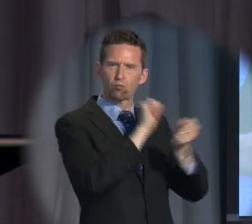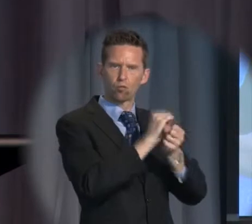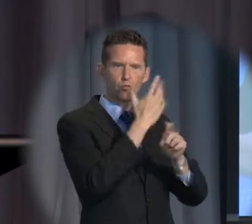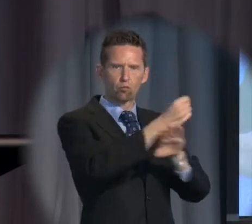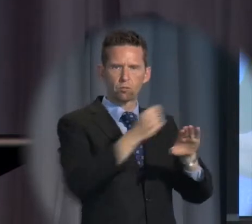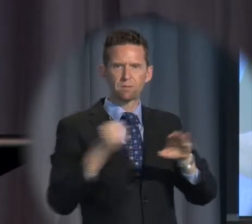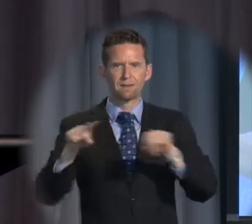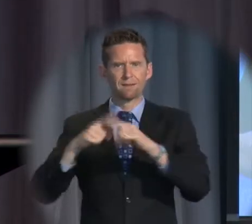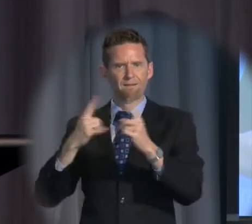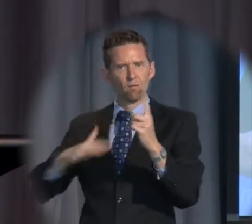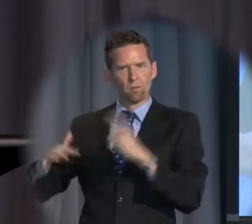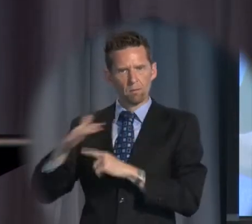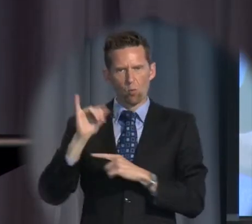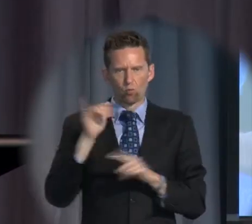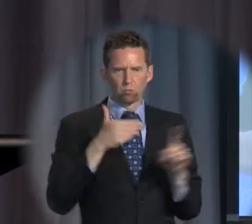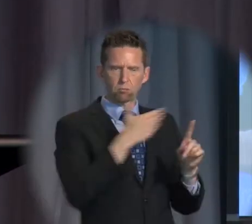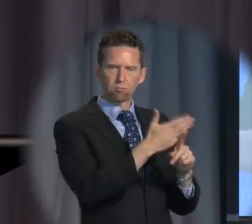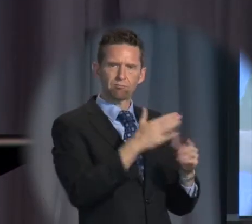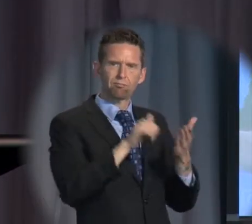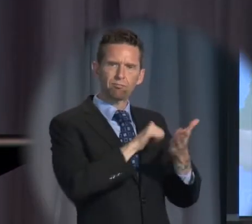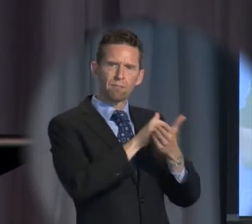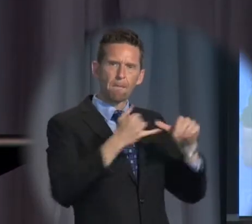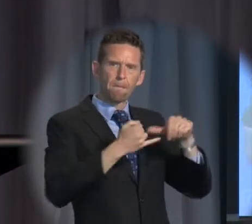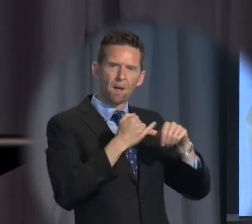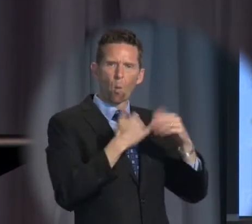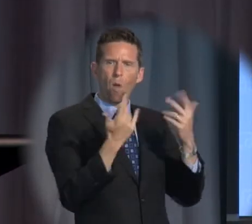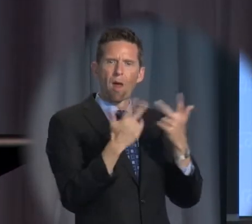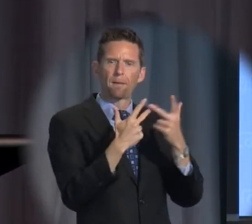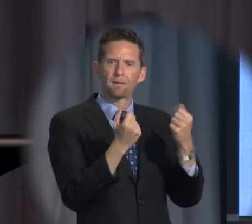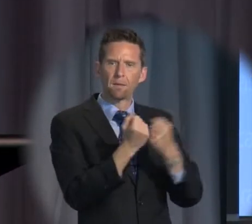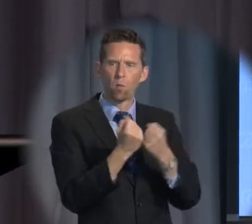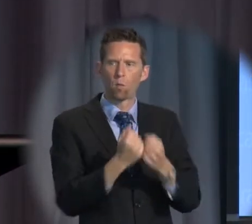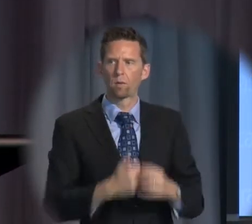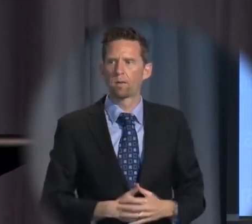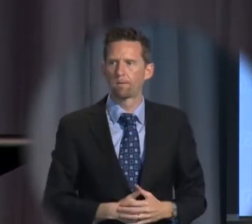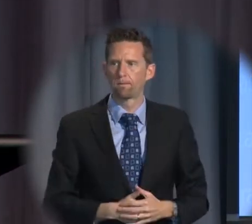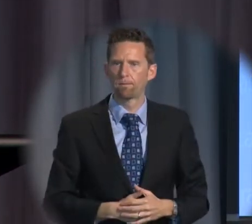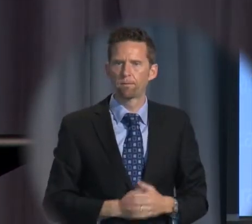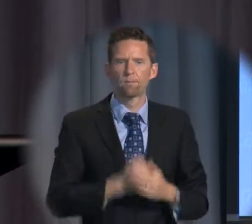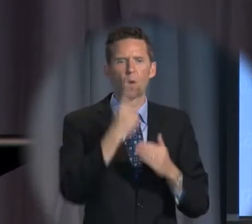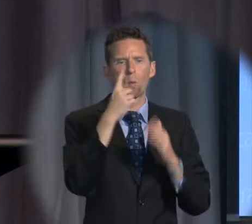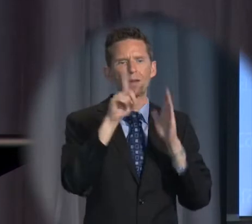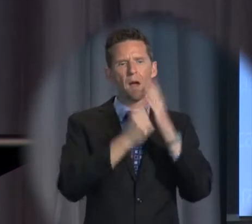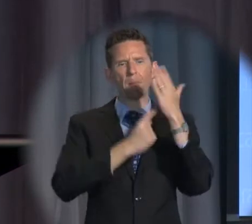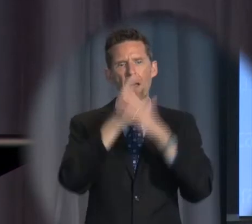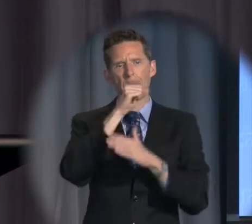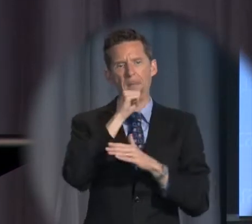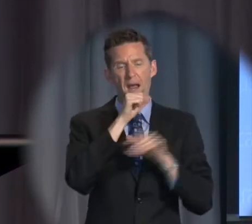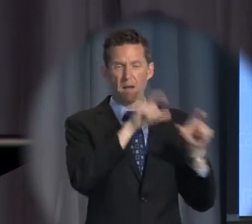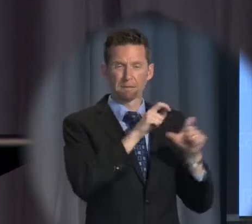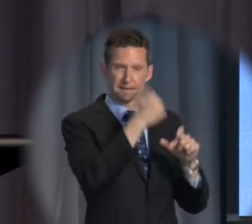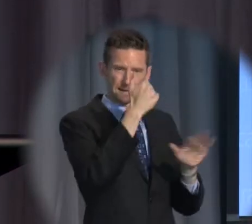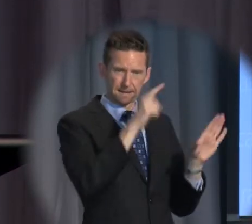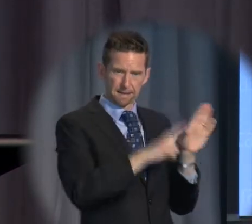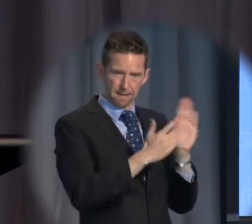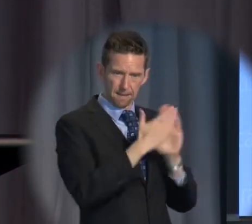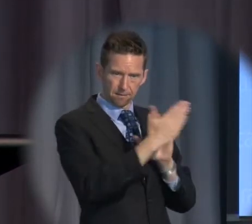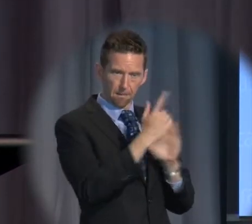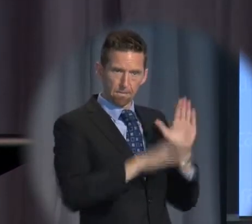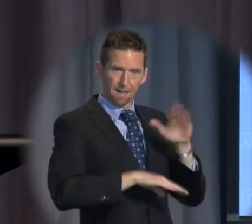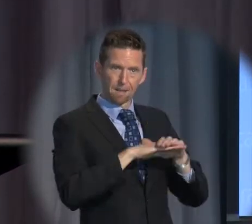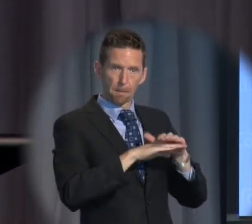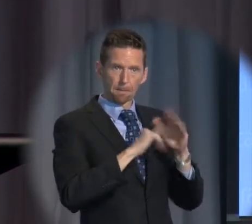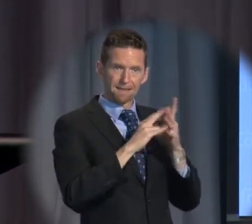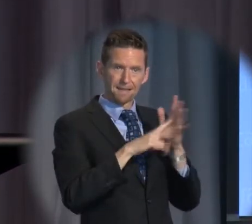they received appropriate medical or other support. In one case, a man was held for over six years when the maximum sentence, if convicted,